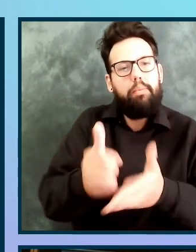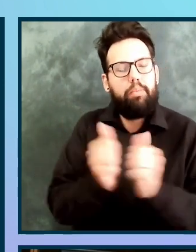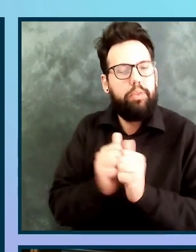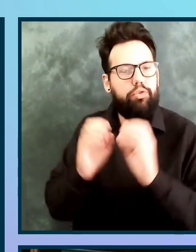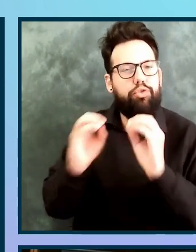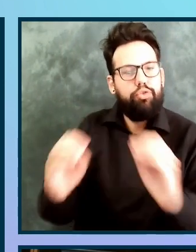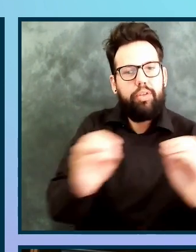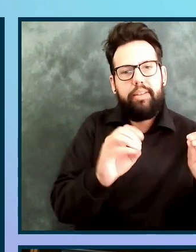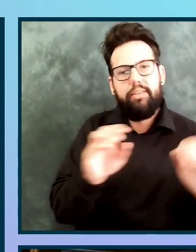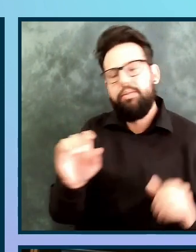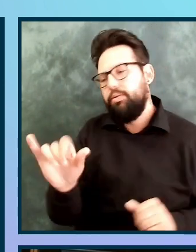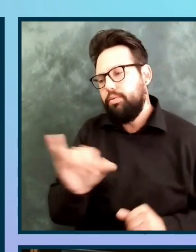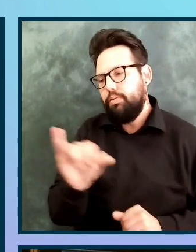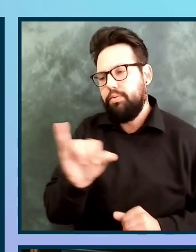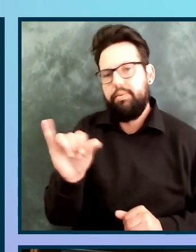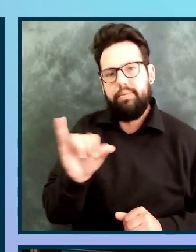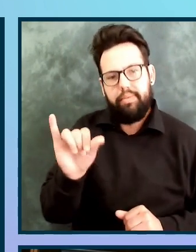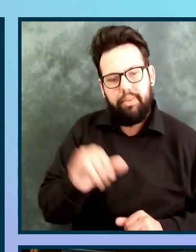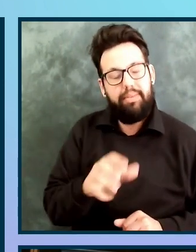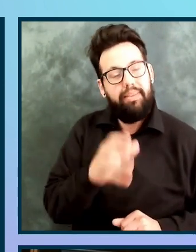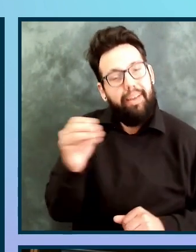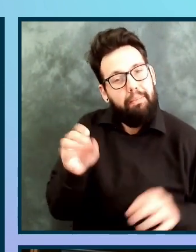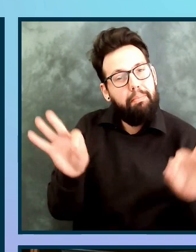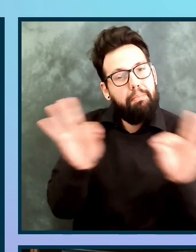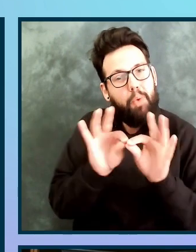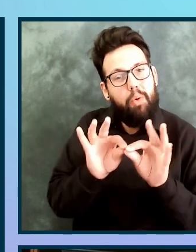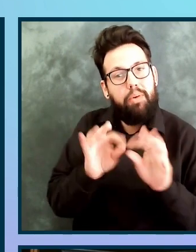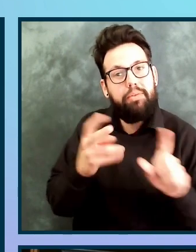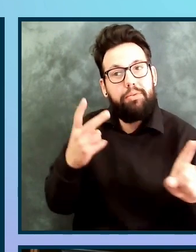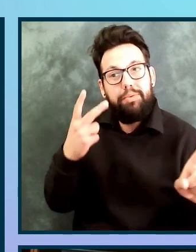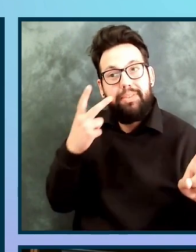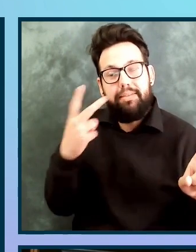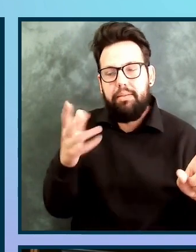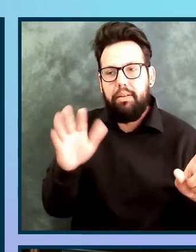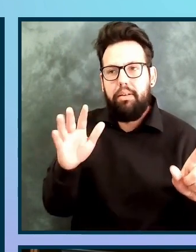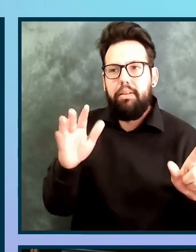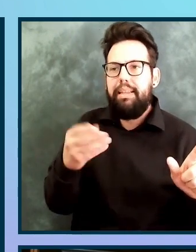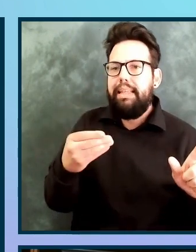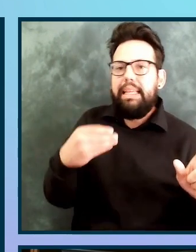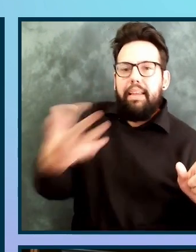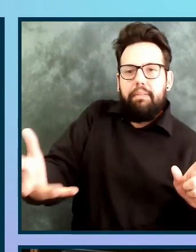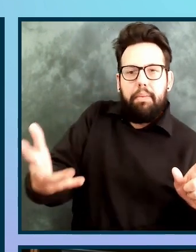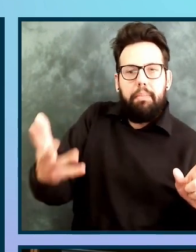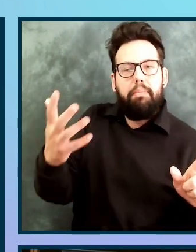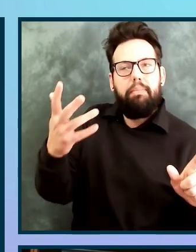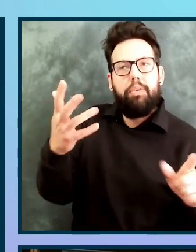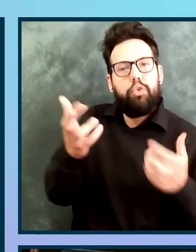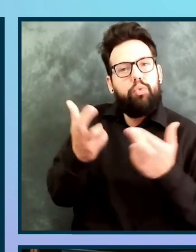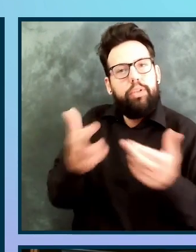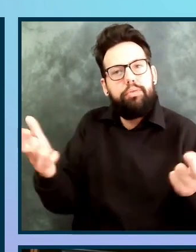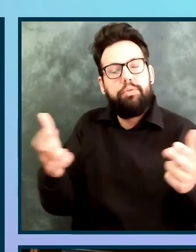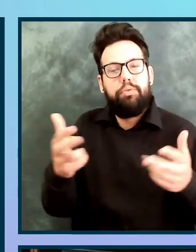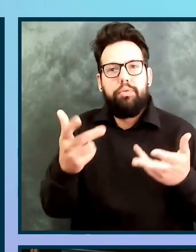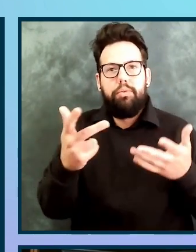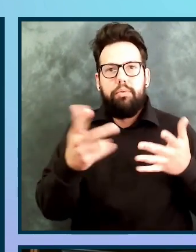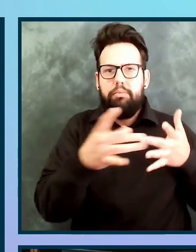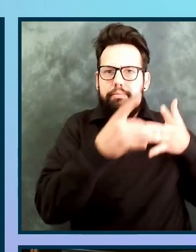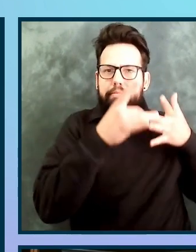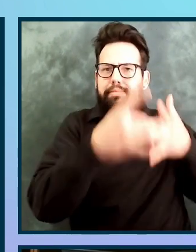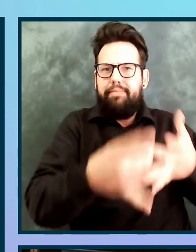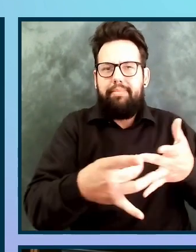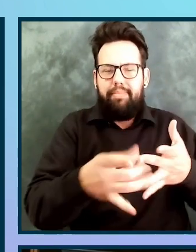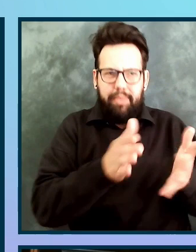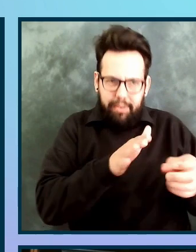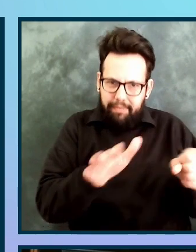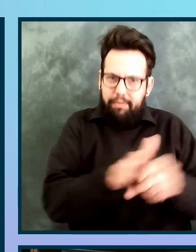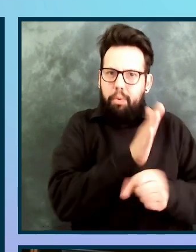important to provide knowledge that allows your team to see the change through to the end, not just at the beginning. In fact, training programs for new